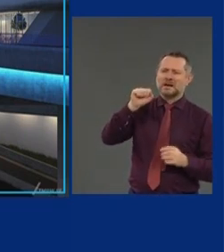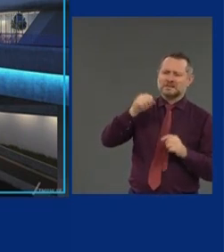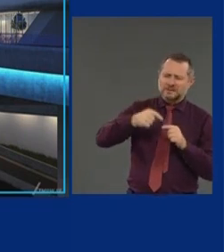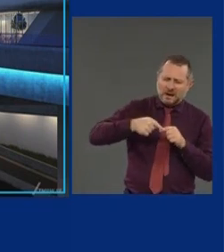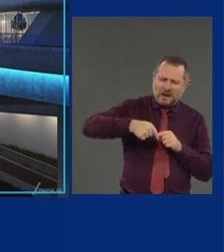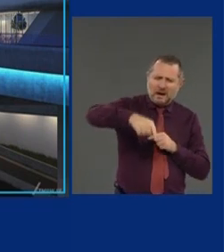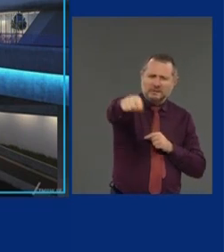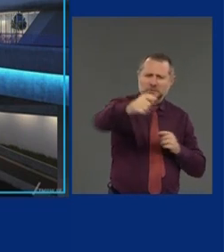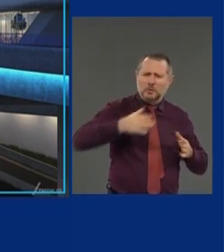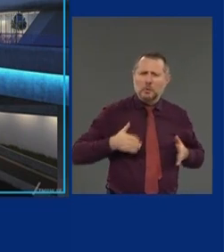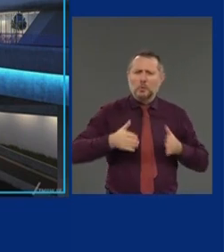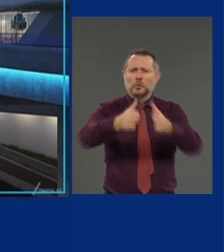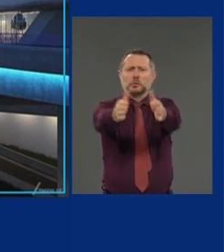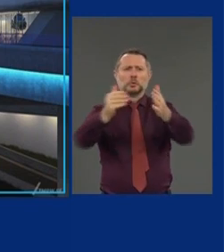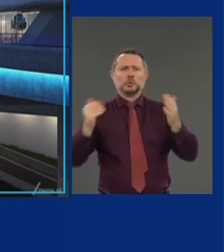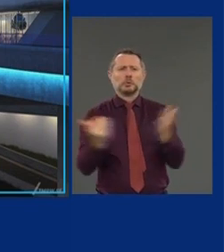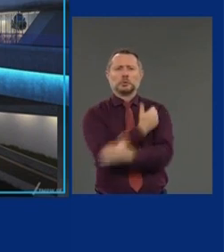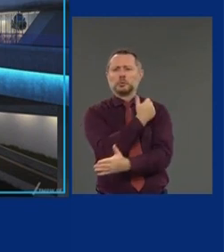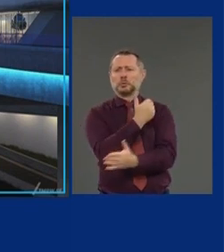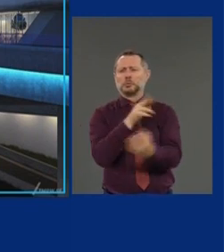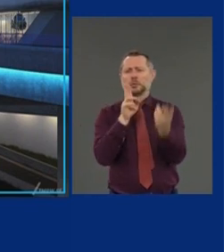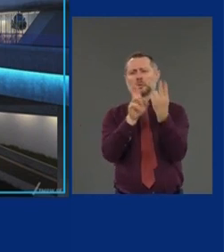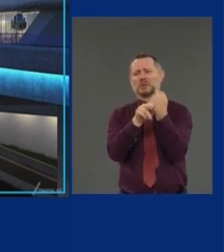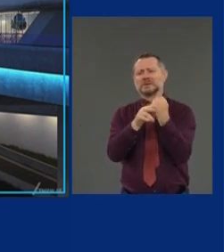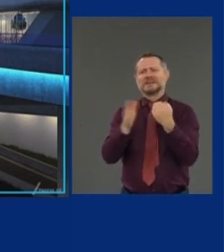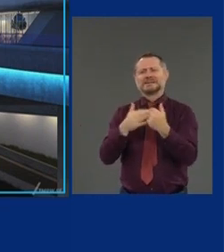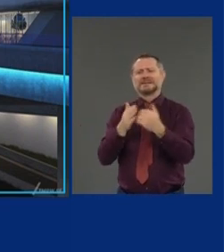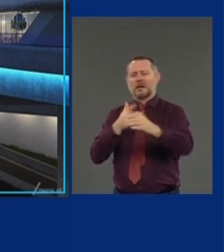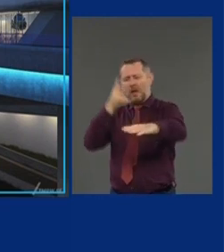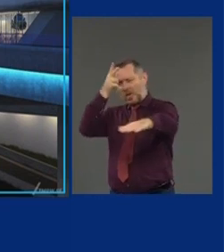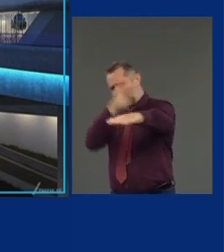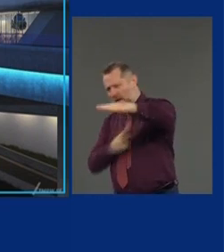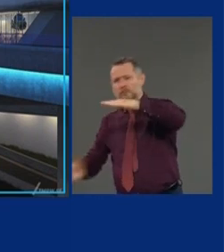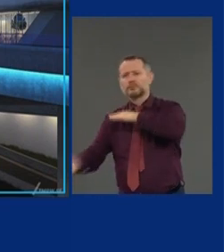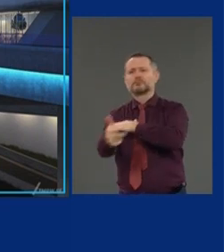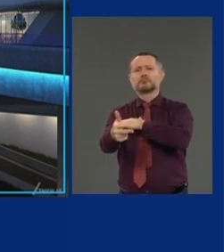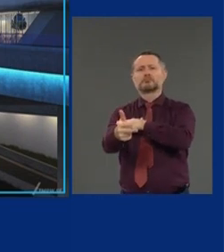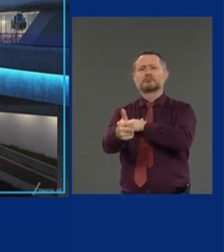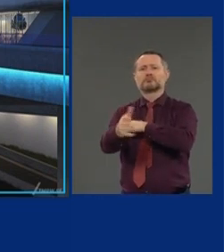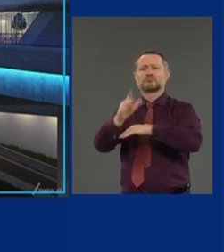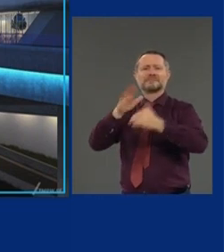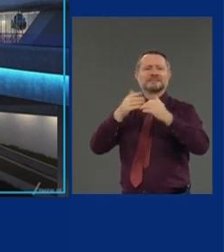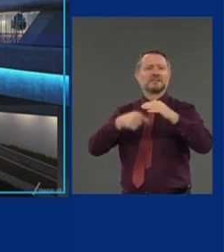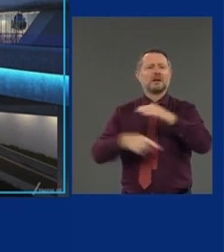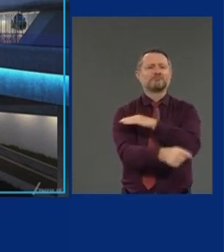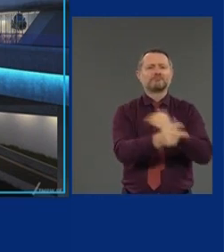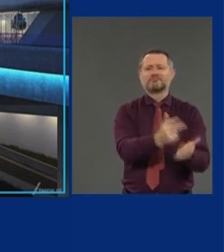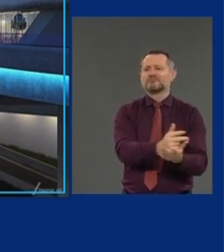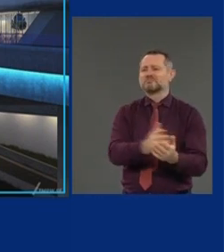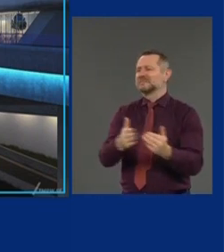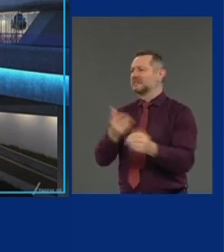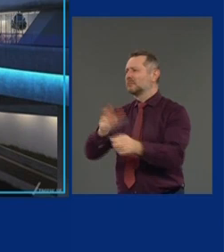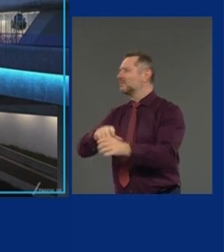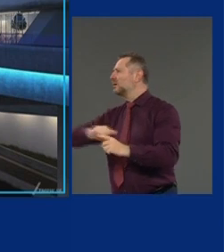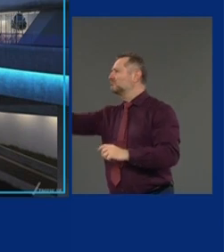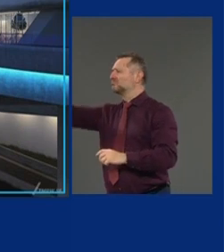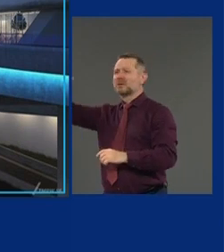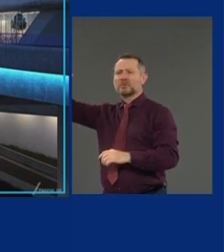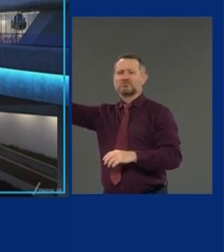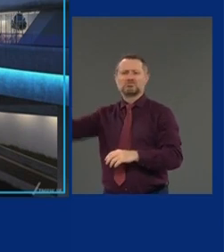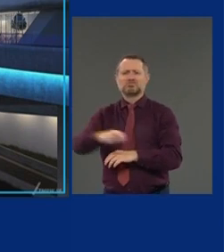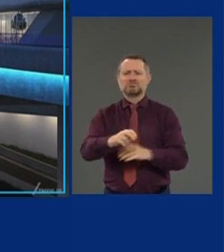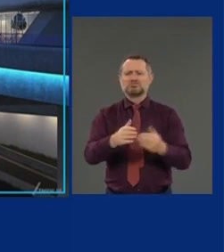seamless access to ground transportation, and an improved curbside experience with separate levels for arrivals,